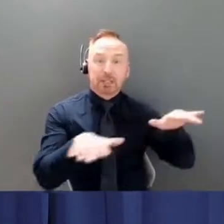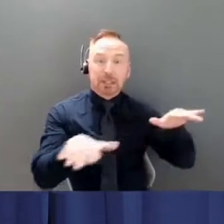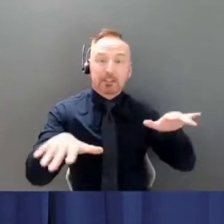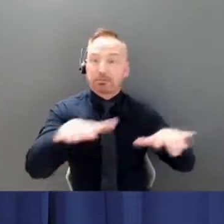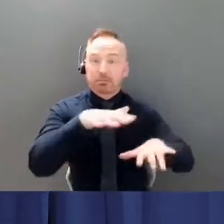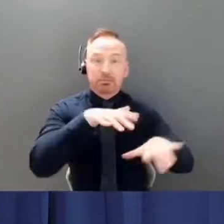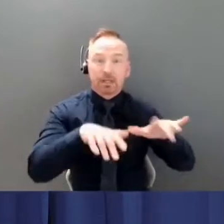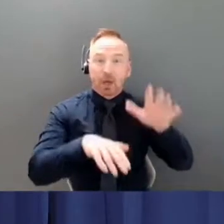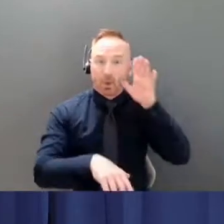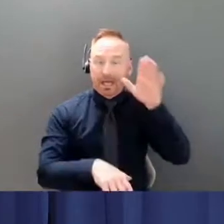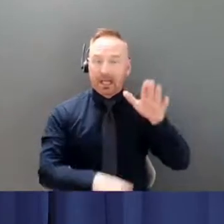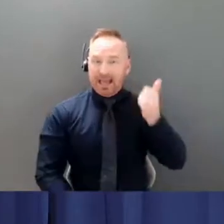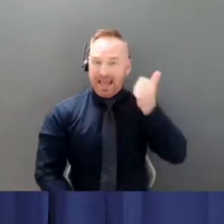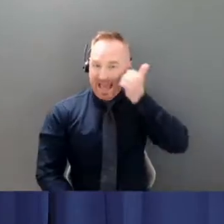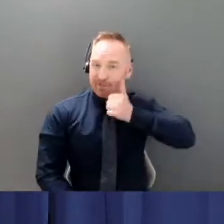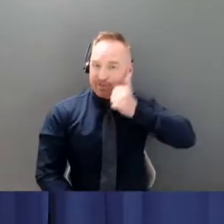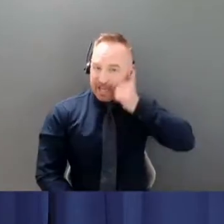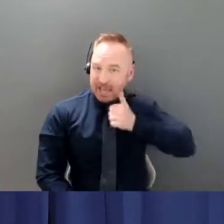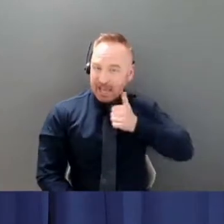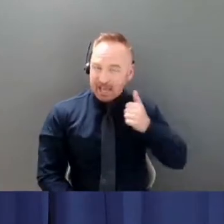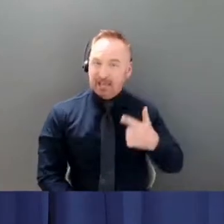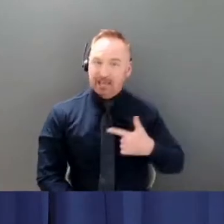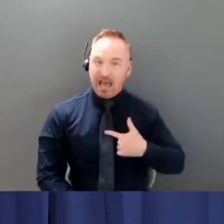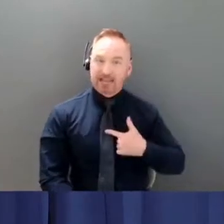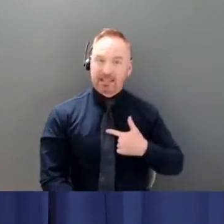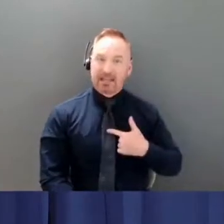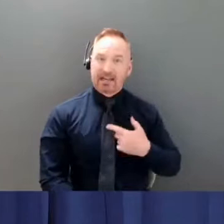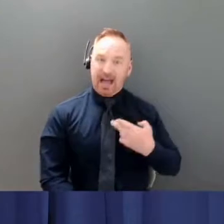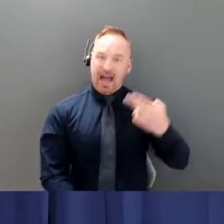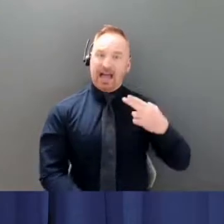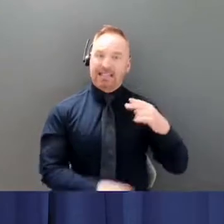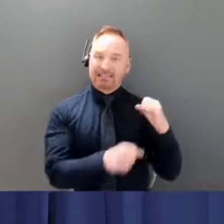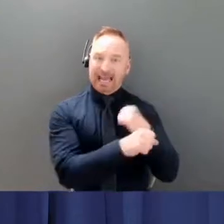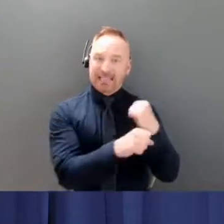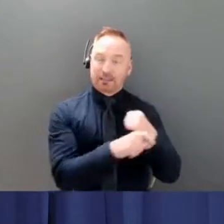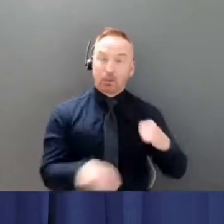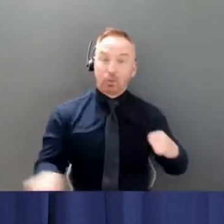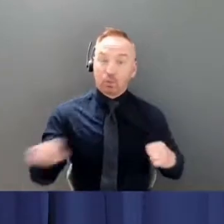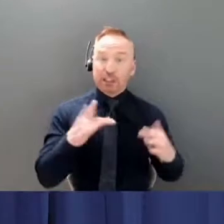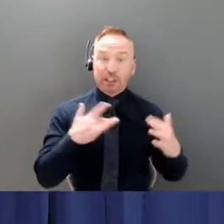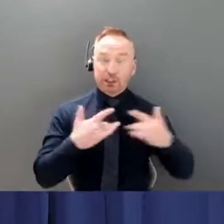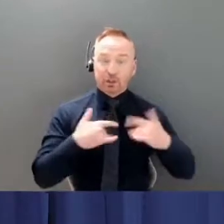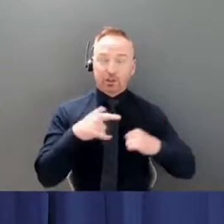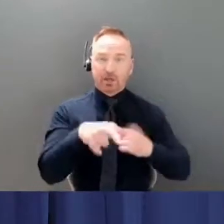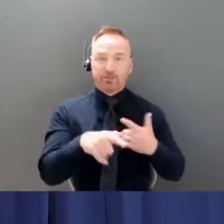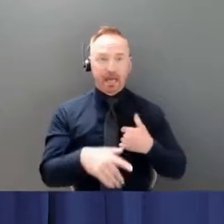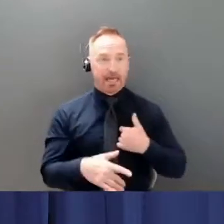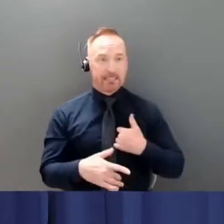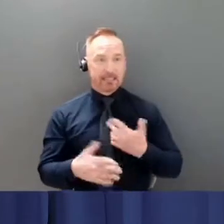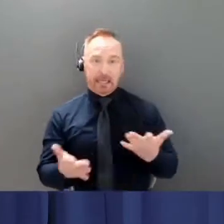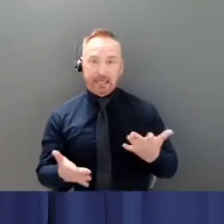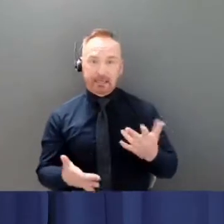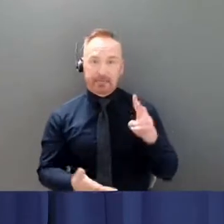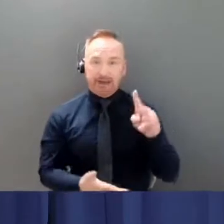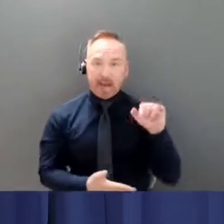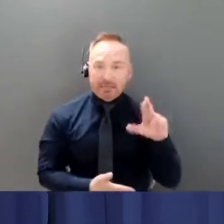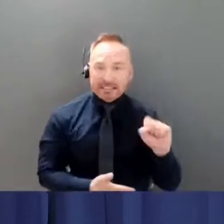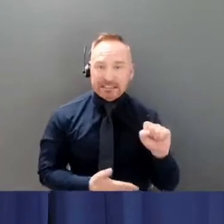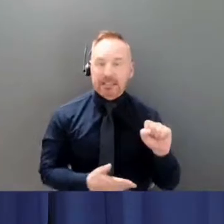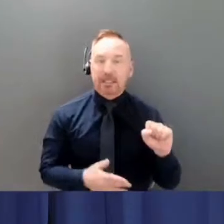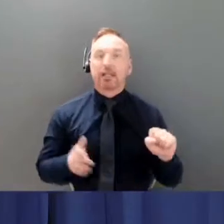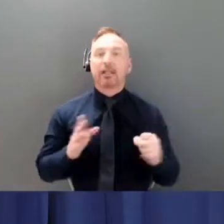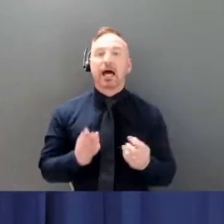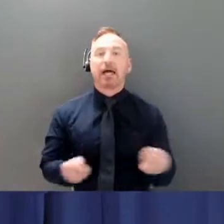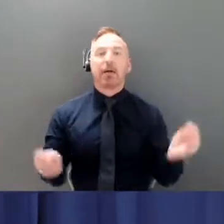daily numbers. We must be concerned about the effects of the virus causing more serious illness and death in unvaccinated